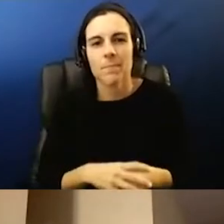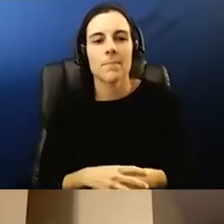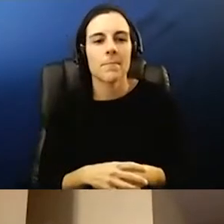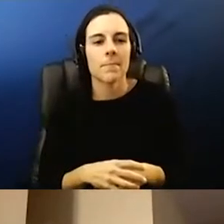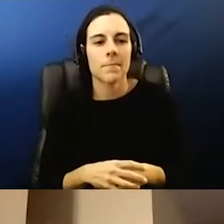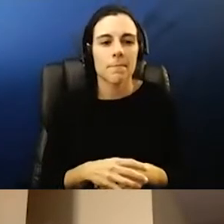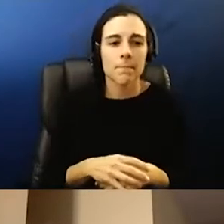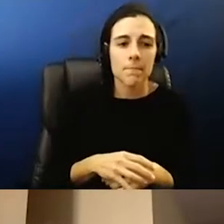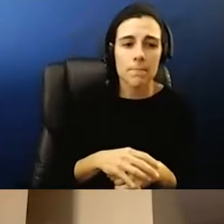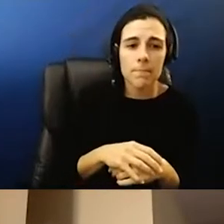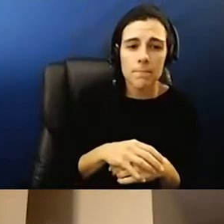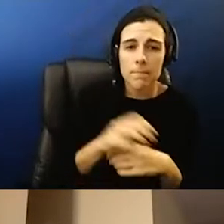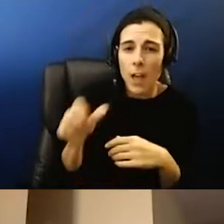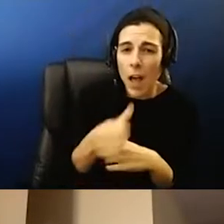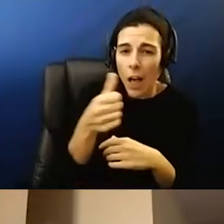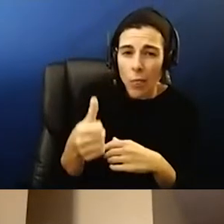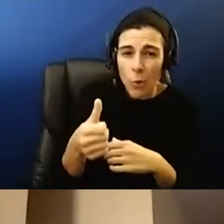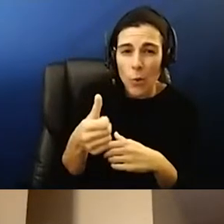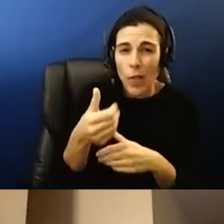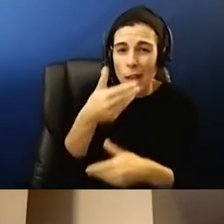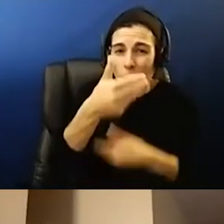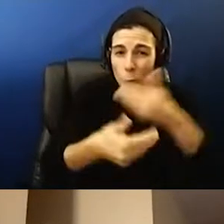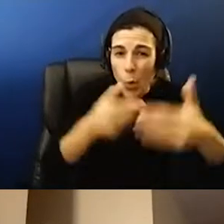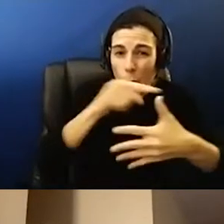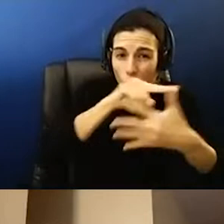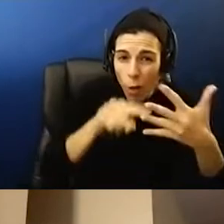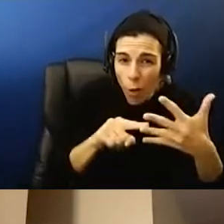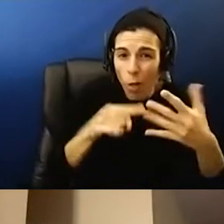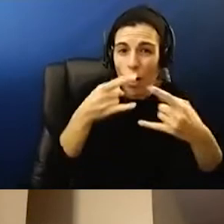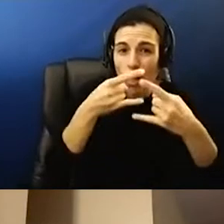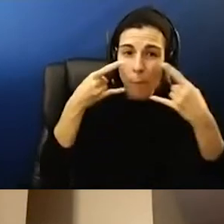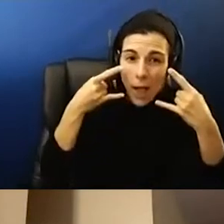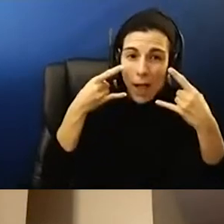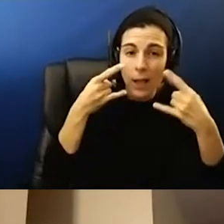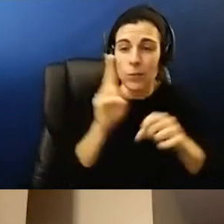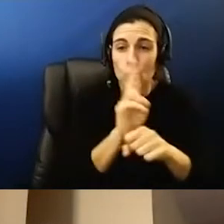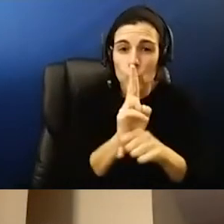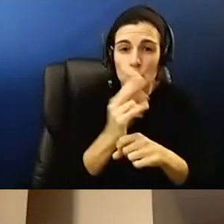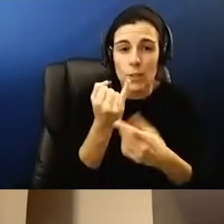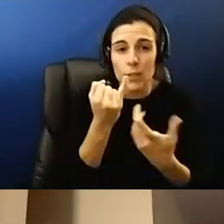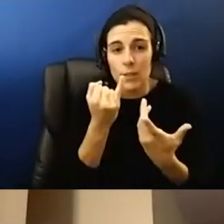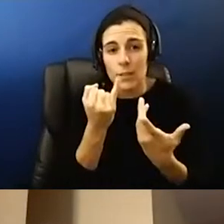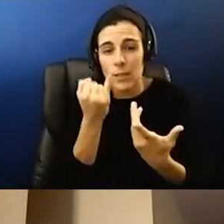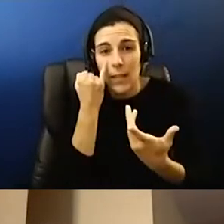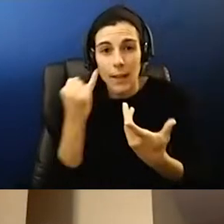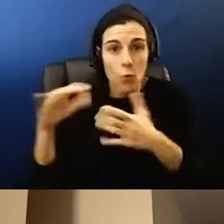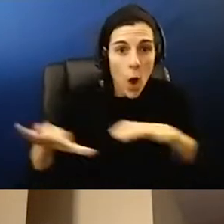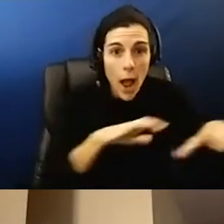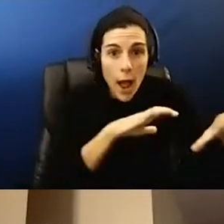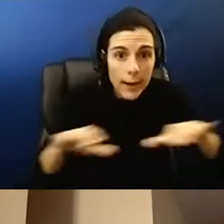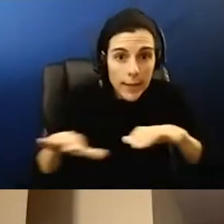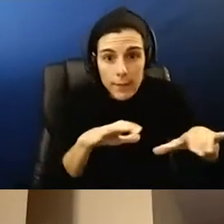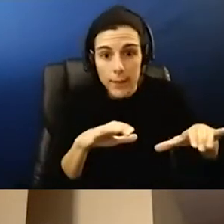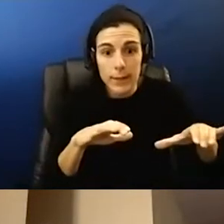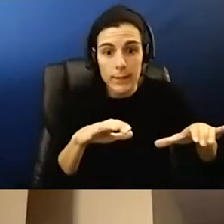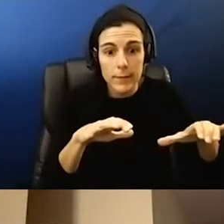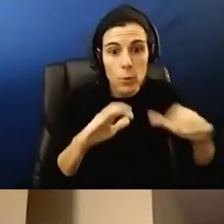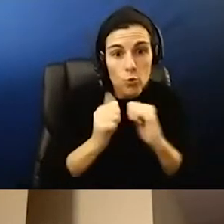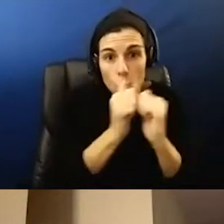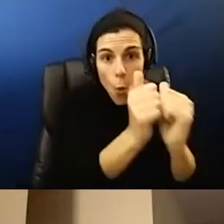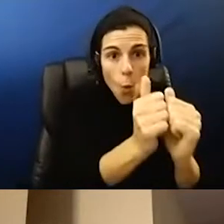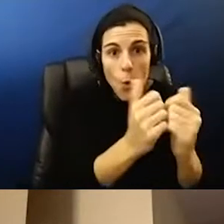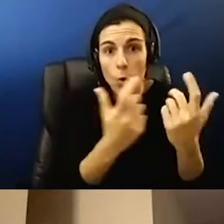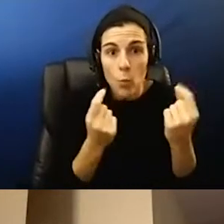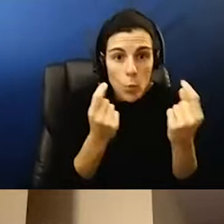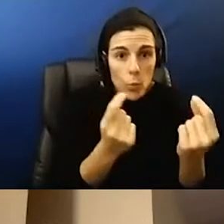Anything more about the protocol, Sharon, you want to add the mask wearing unless they're out participating, actively participating in sports? Absolutely.